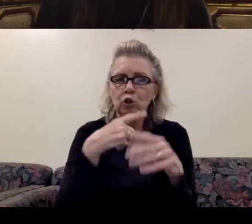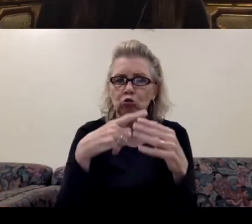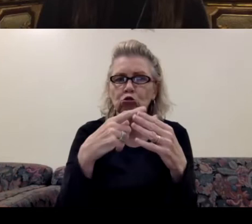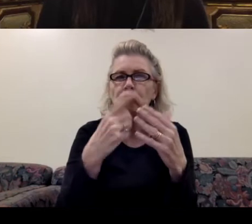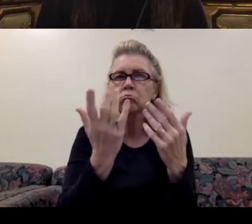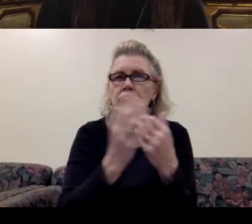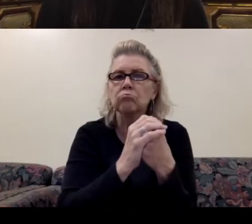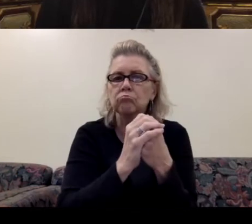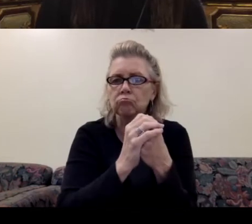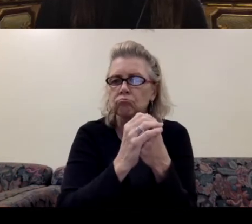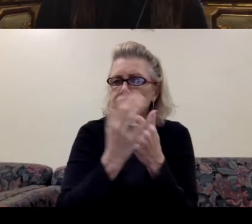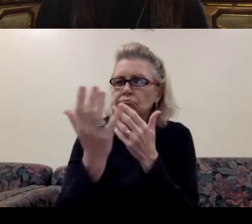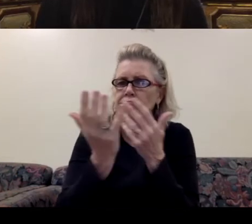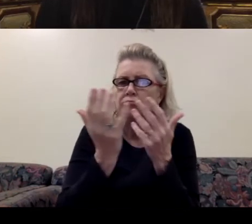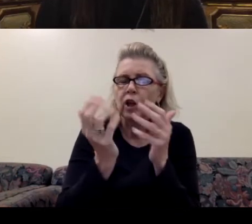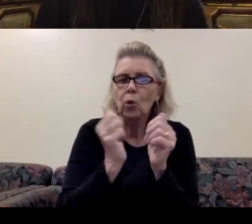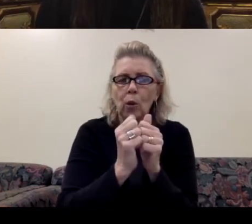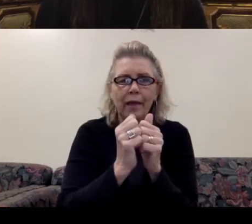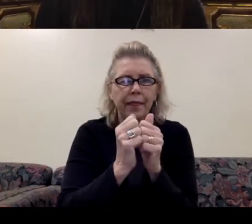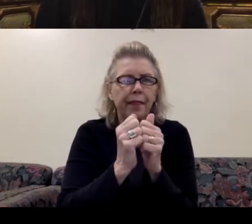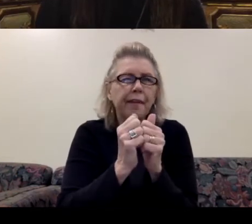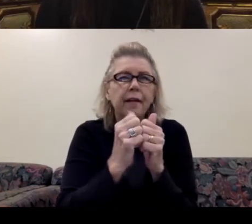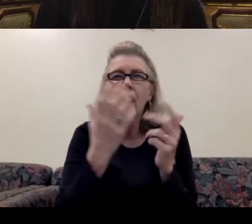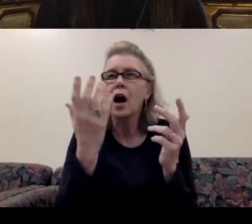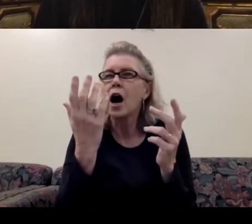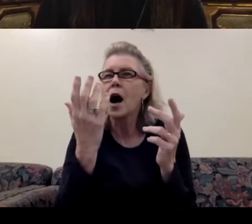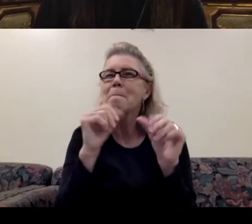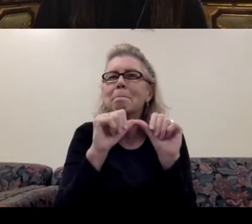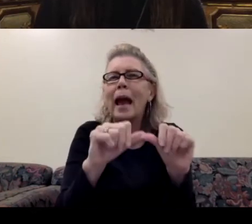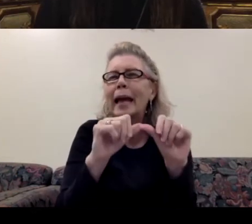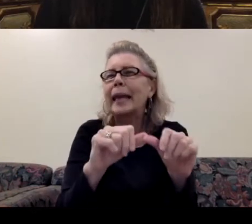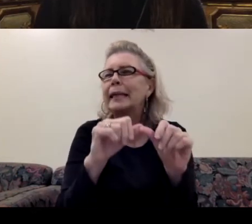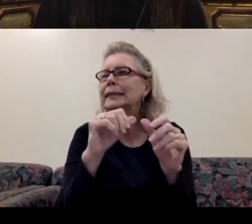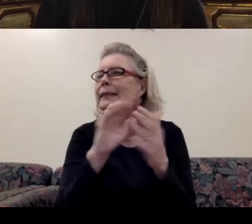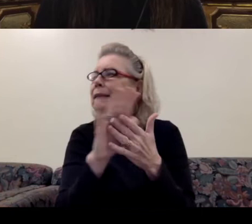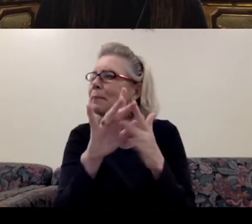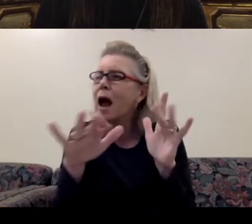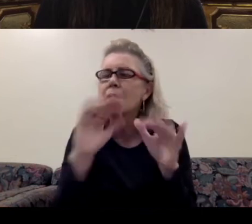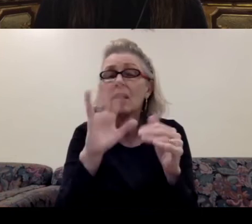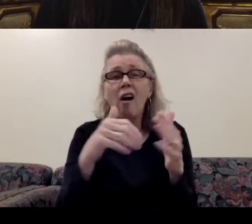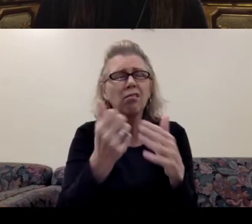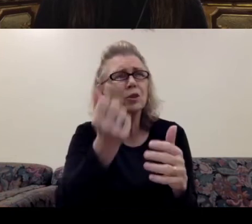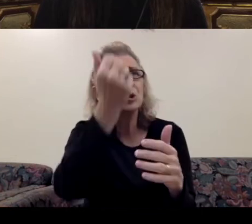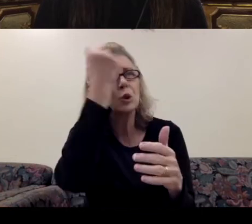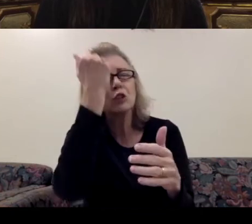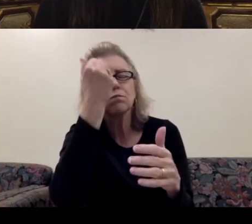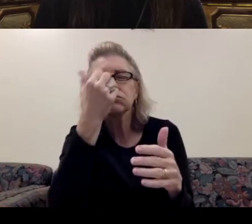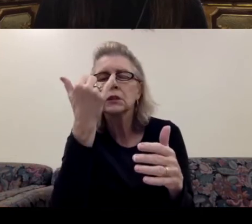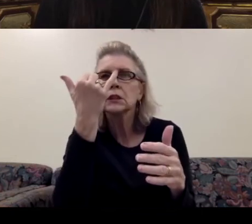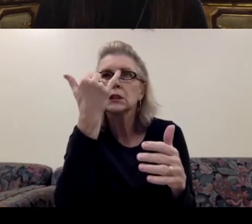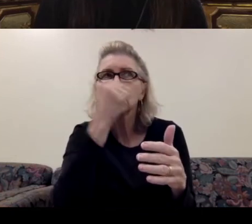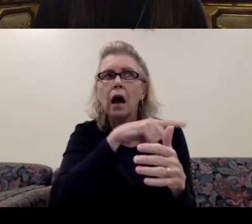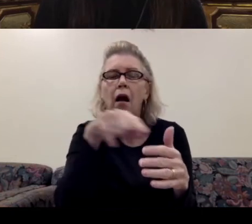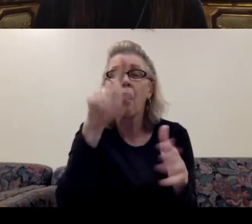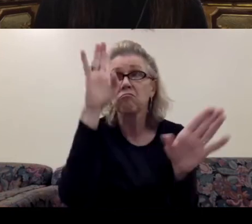maintenance and all the stupid, ridiculous prejudices that people